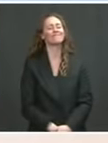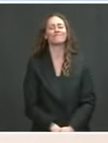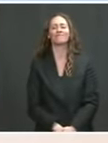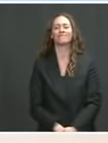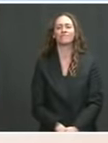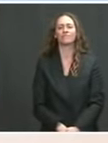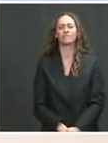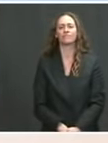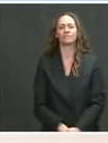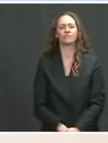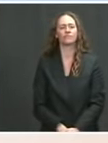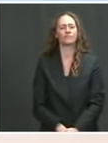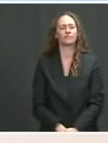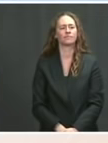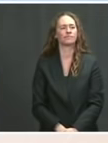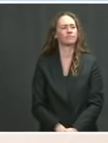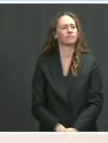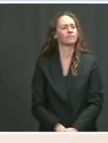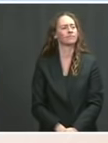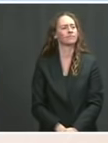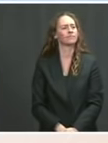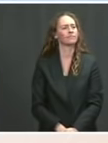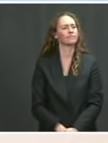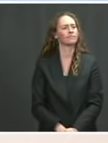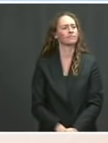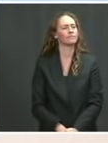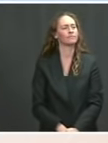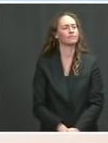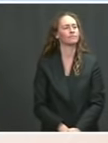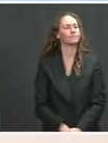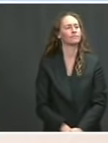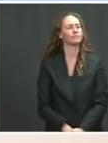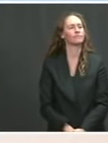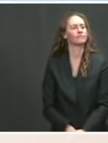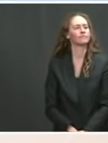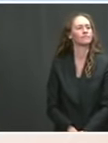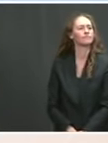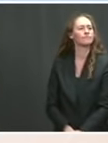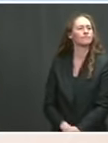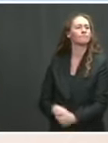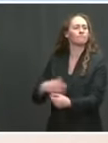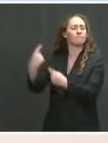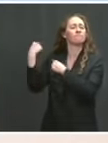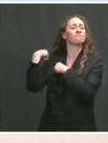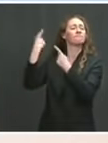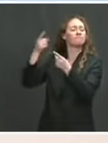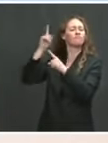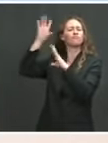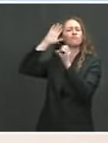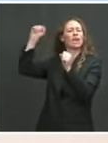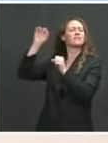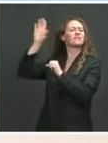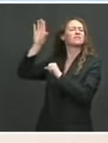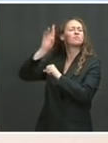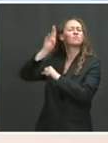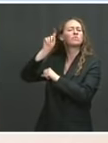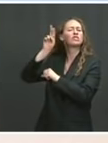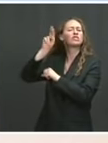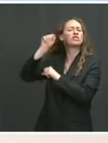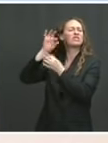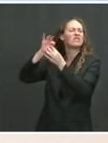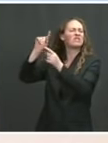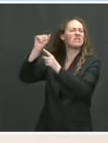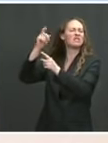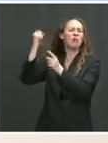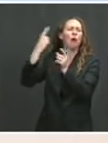President's returns were always automatically audited. If he is audited, that doesn't change your decision at all on releasing